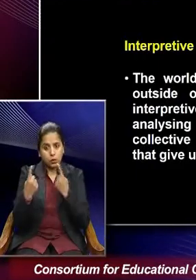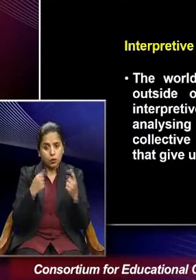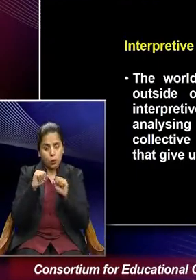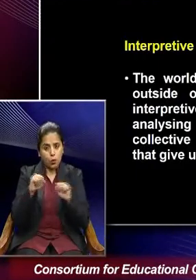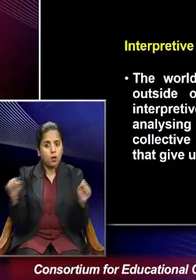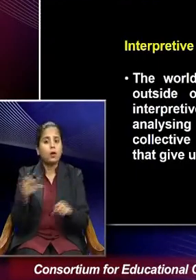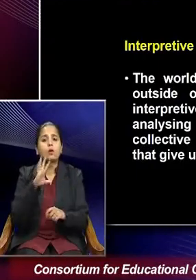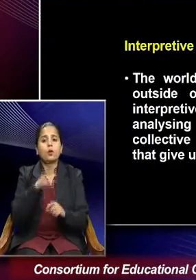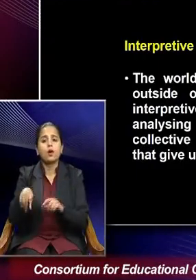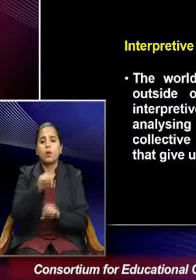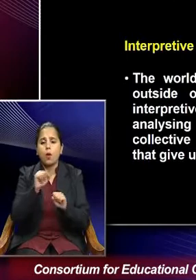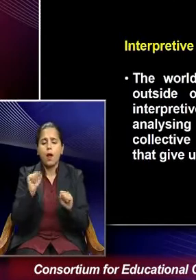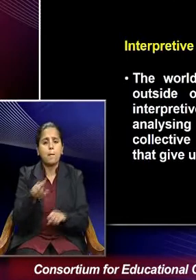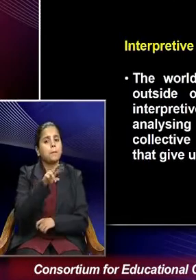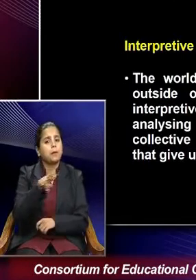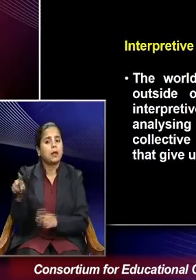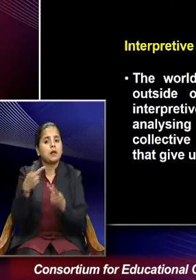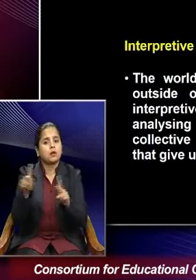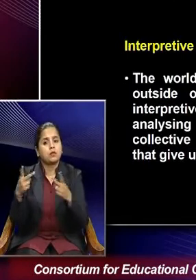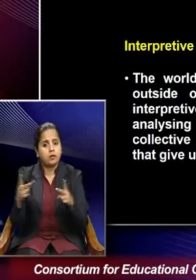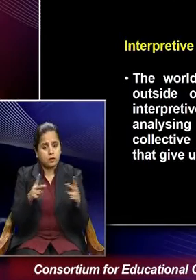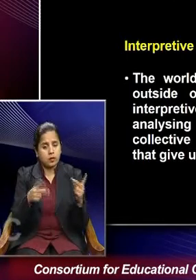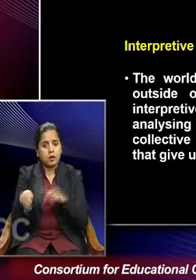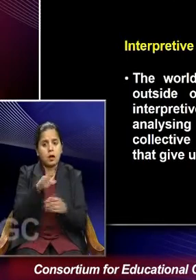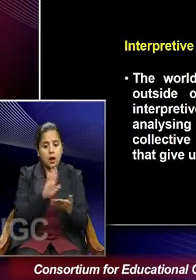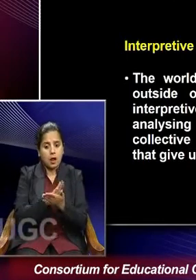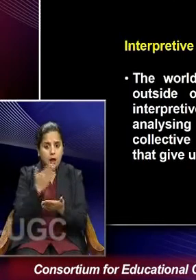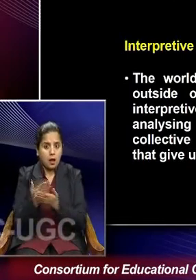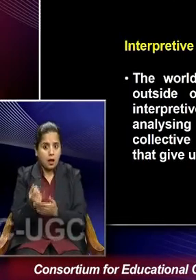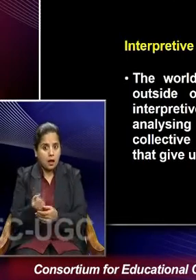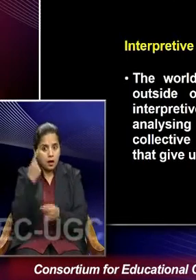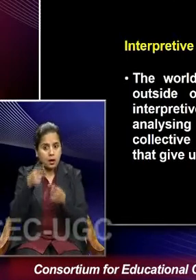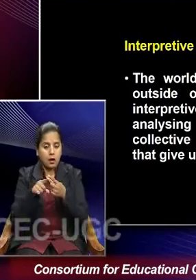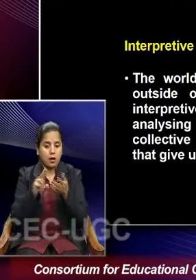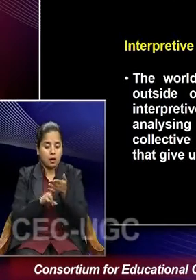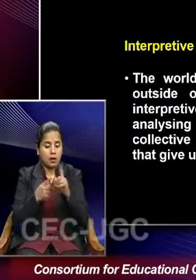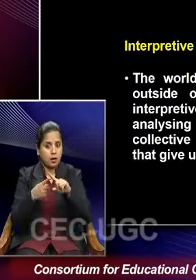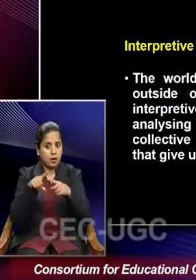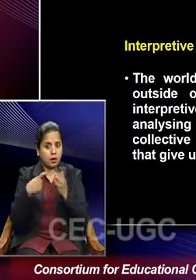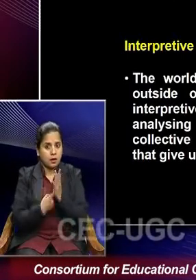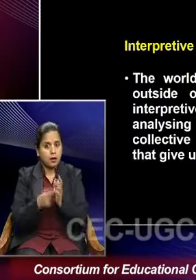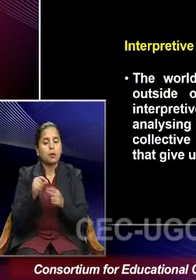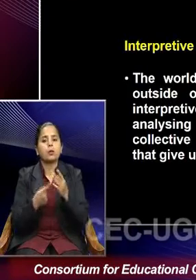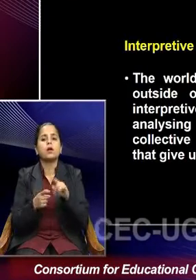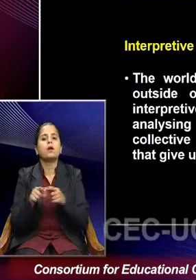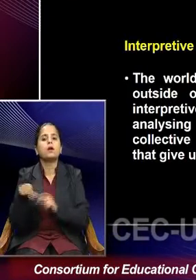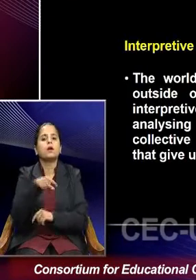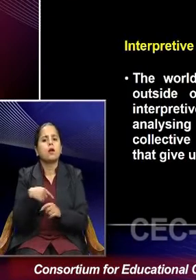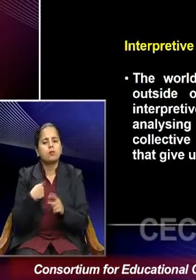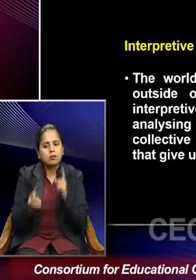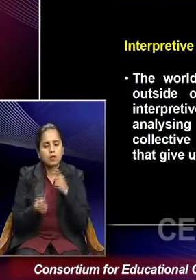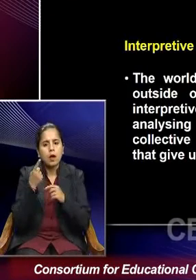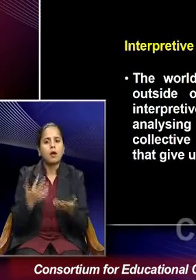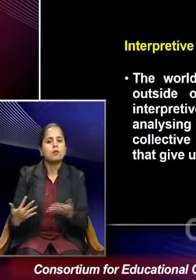will have a different meaning. So the interpretative sociology focuses on analyzing the collective